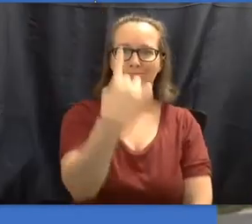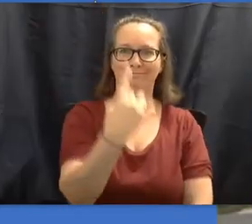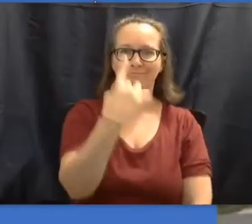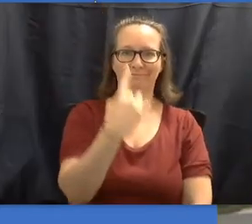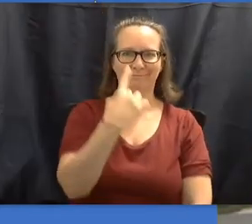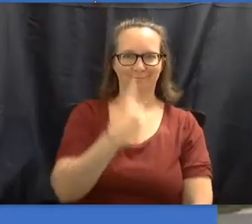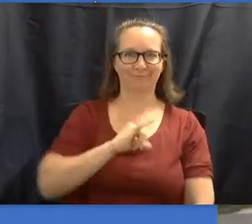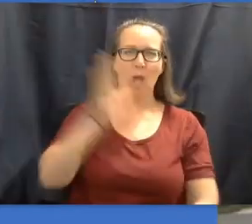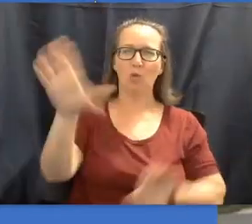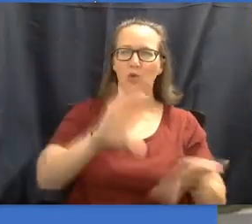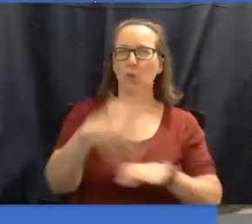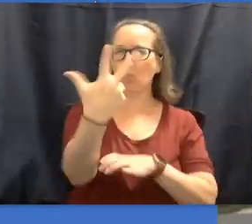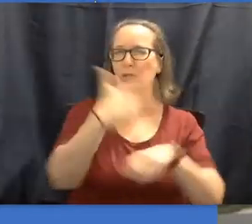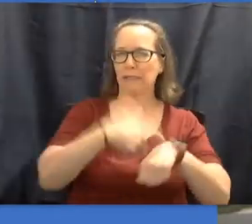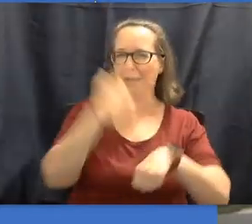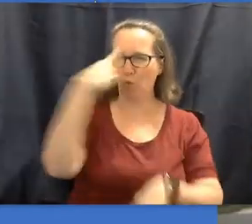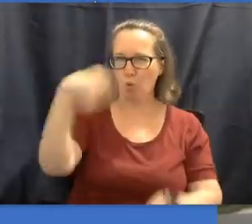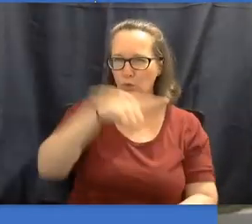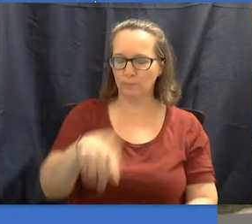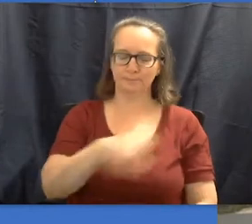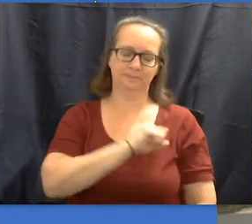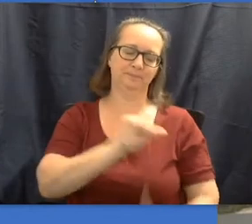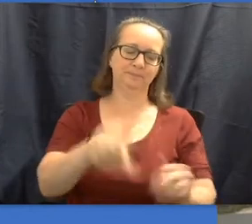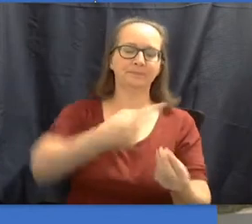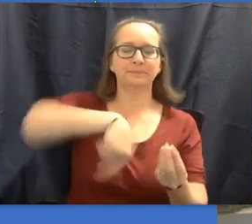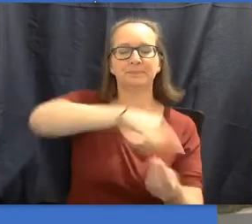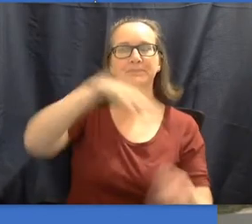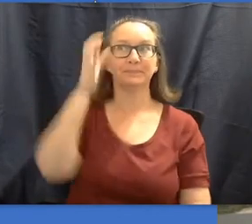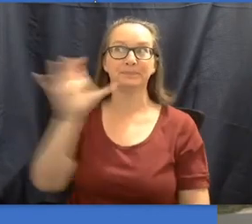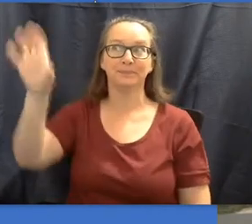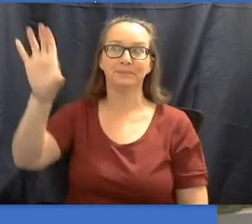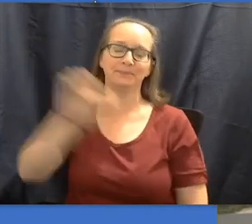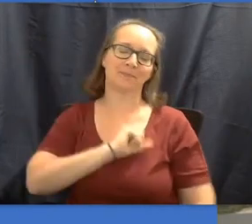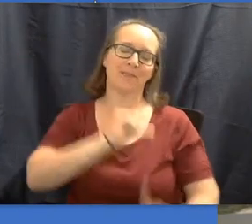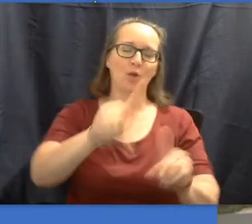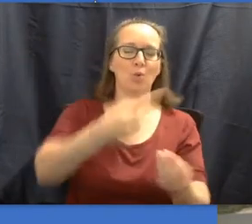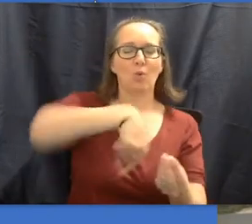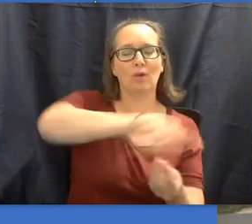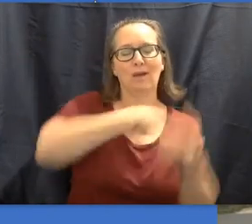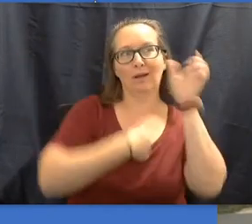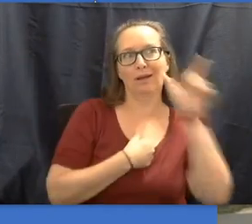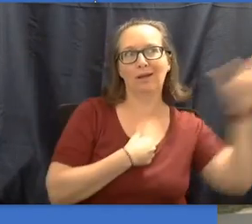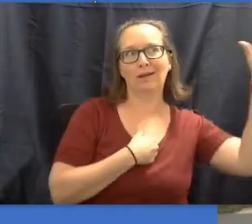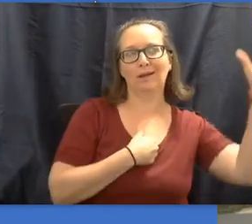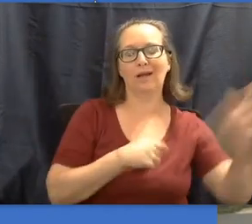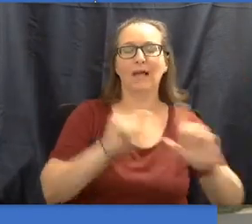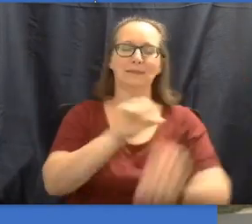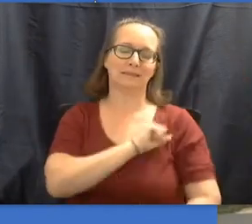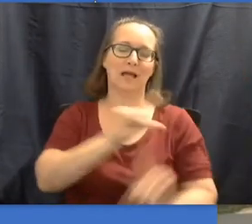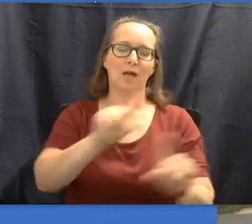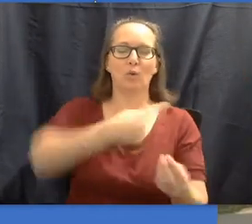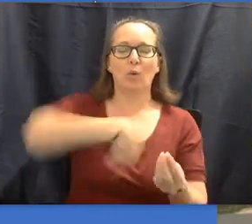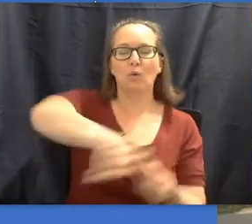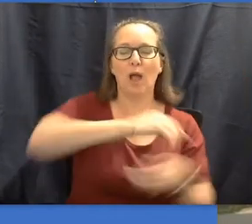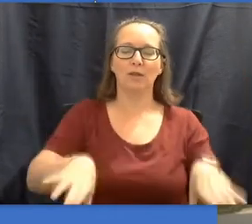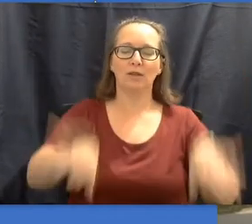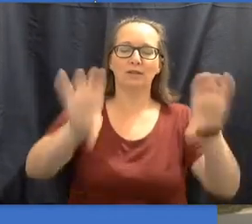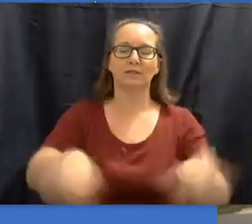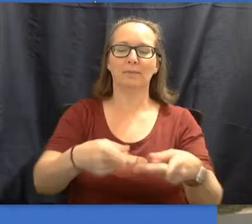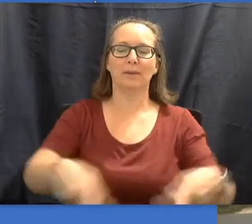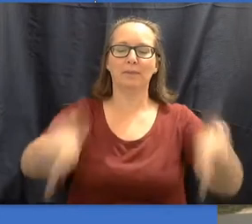Here I go, Sally go round the sun, Sally go round the moon, Sally go round the chimney